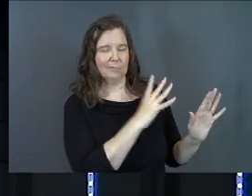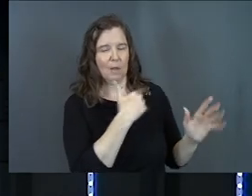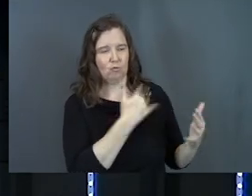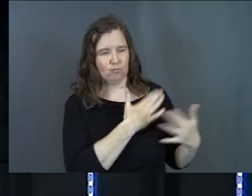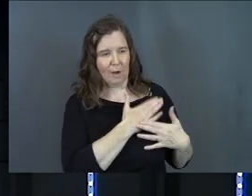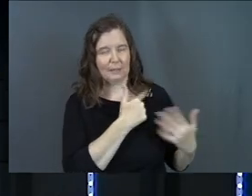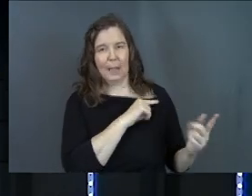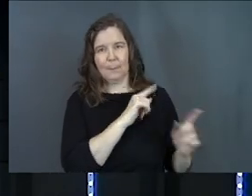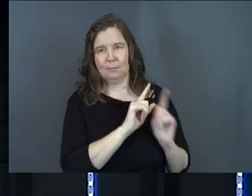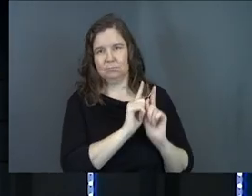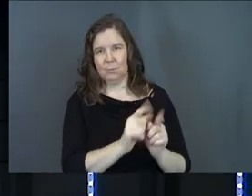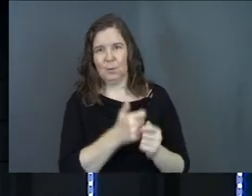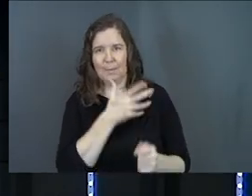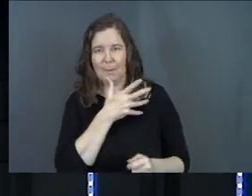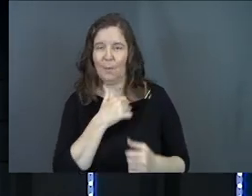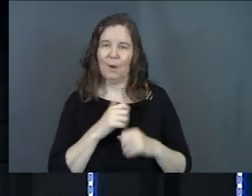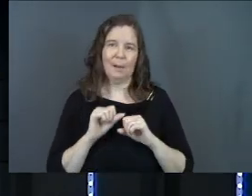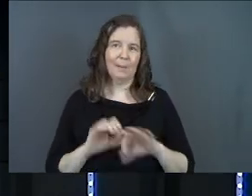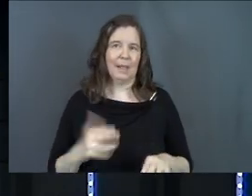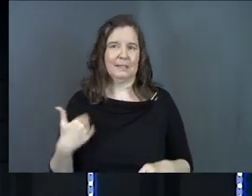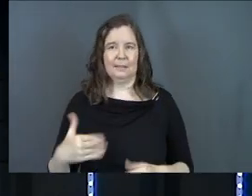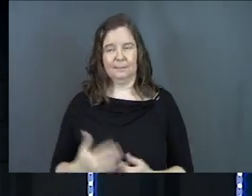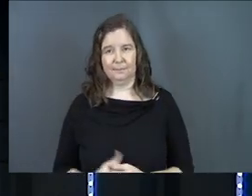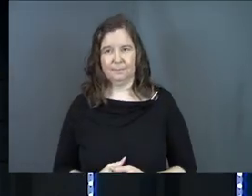I'm going to go with her. What a blessing.